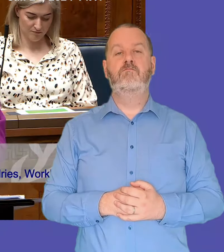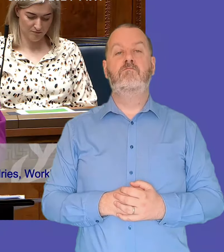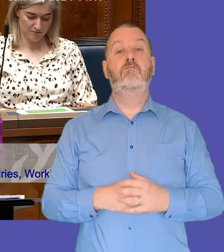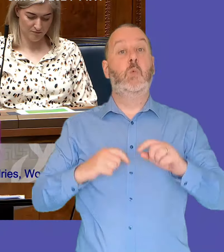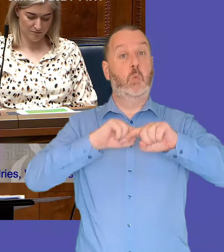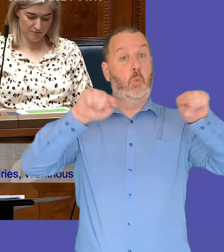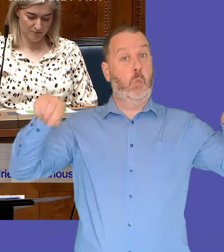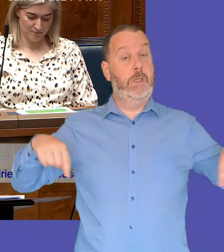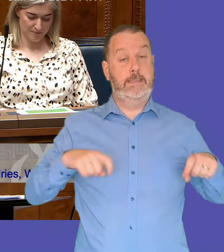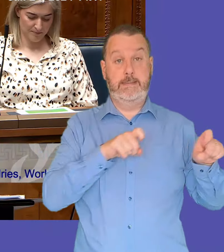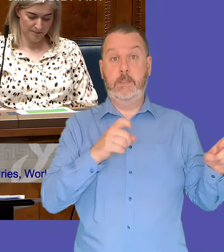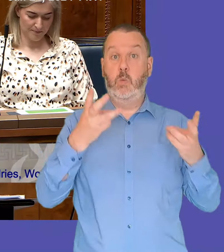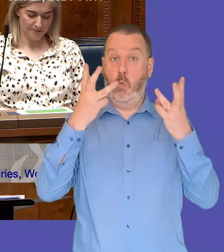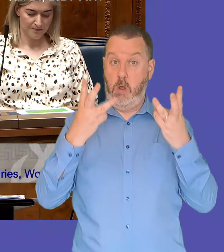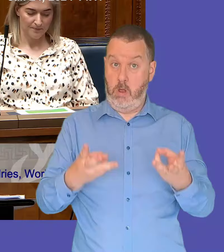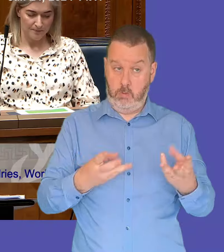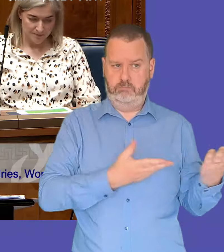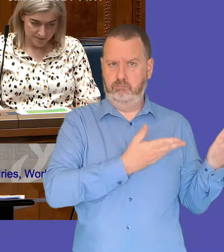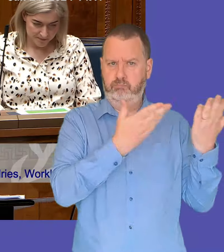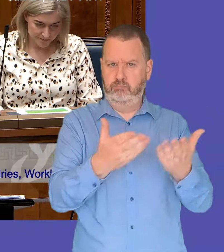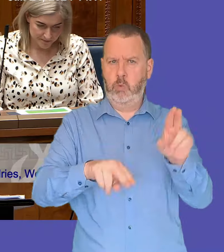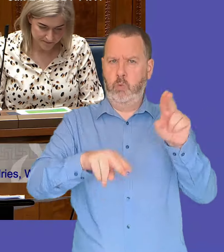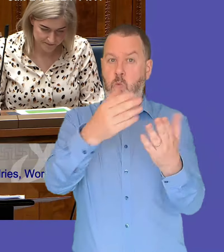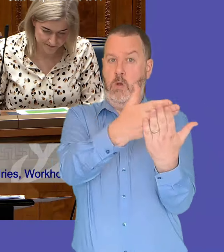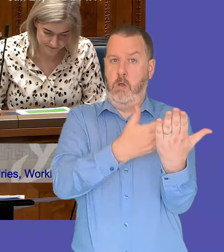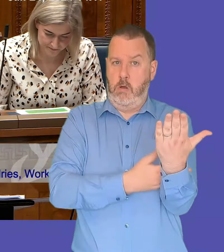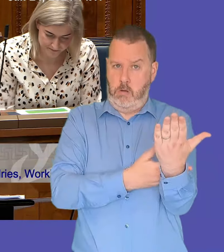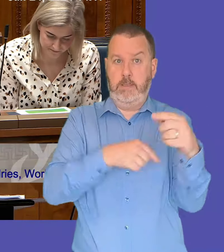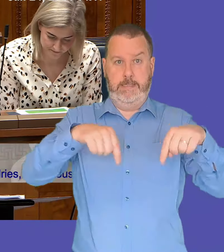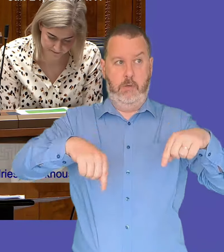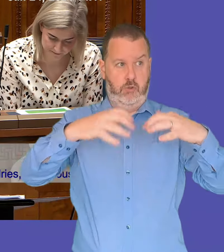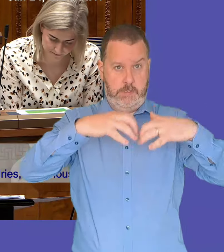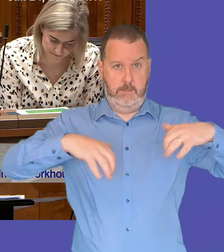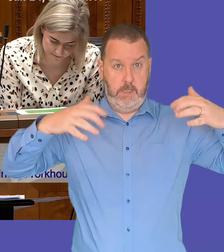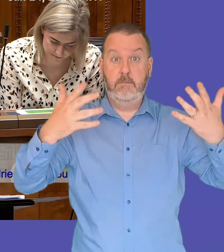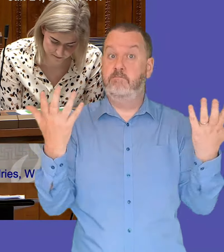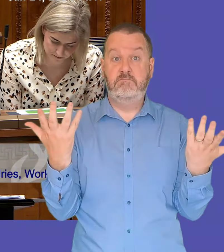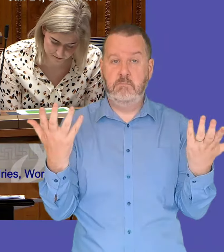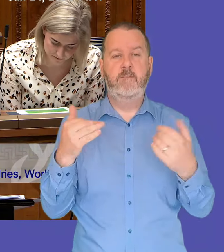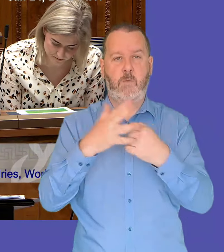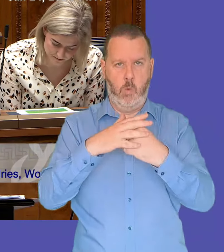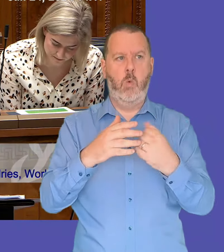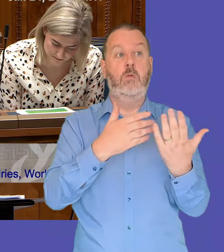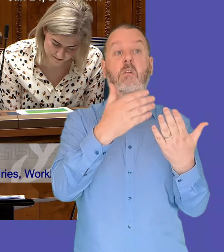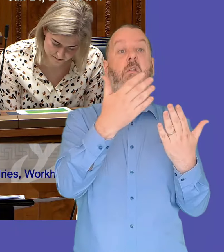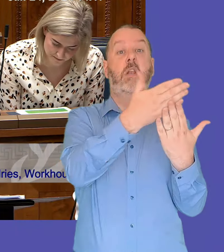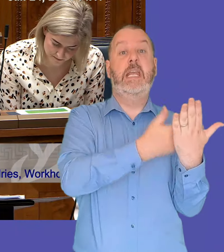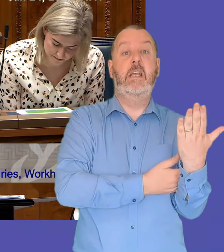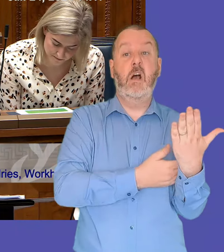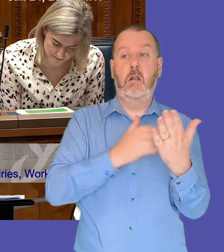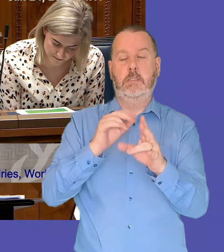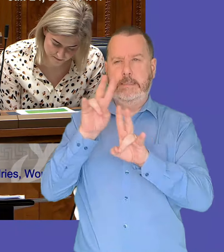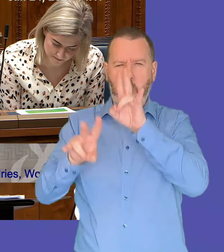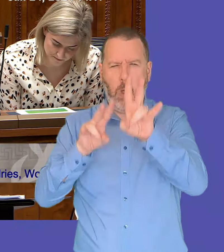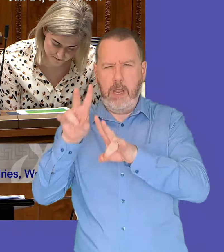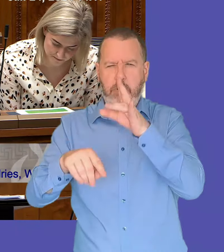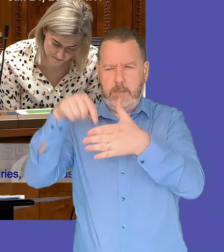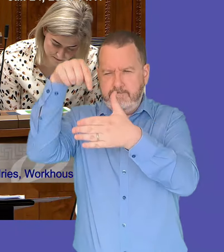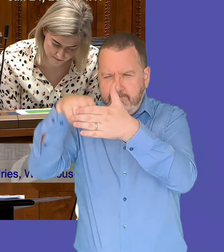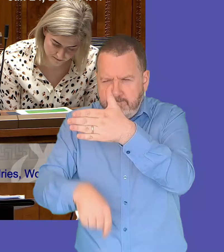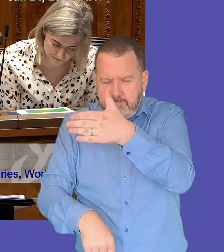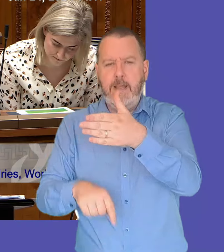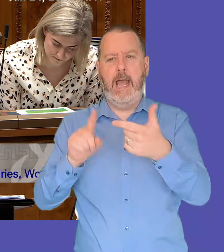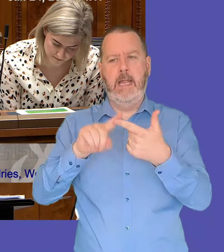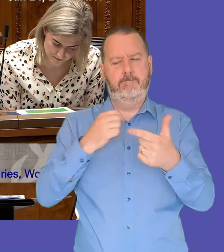we remain committed to introducing legislation in the assembly for a public uh satisfactory public inquiry and address scheme as soon as possible